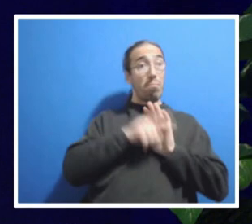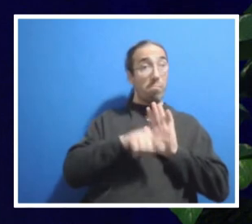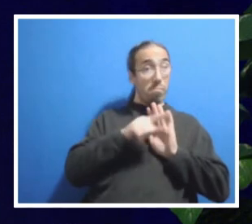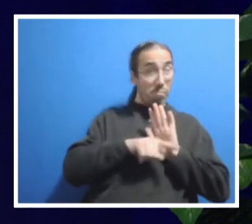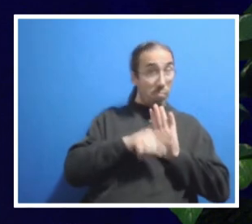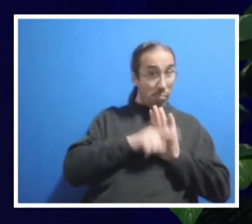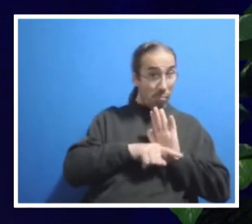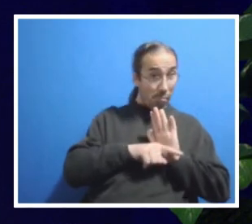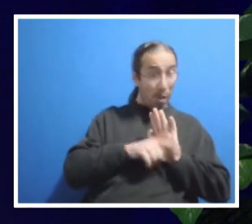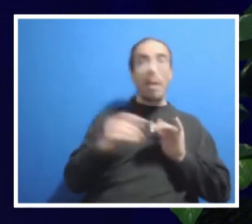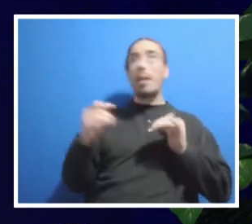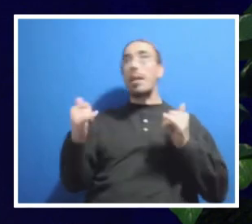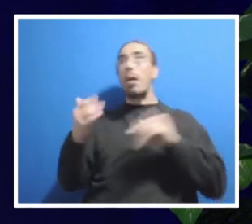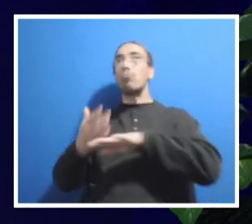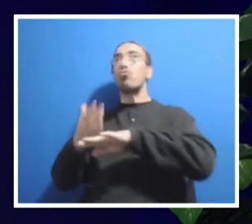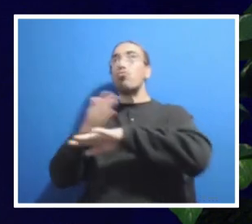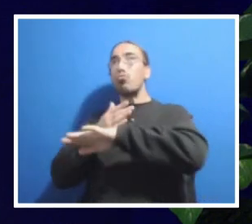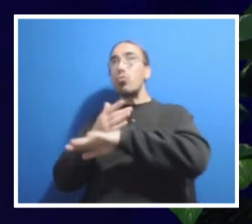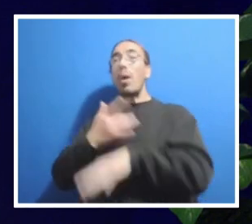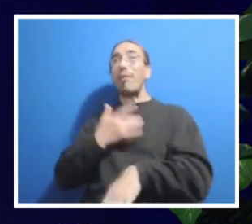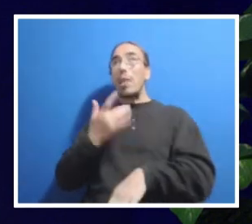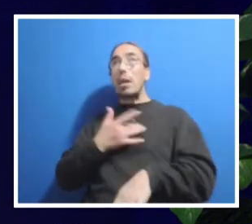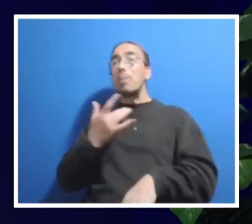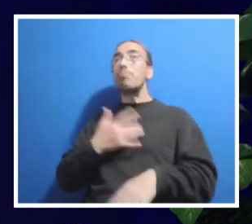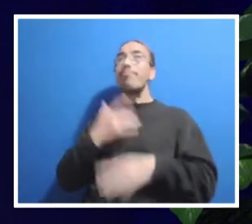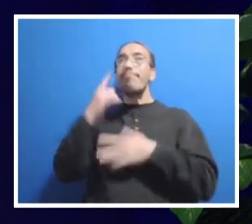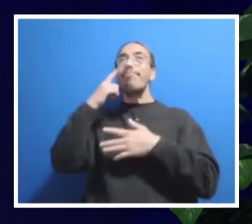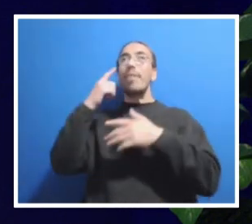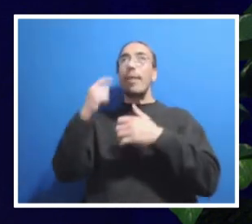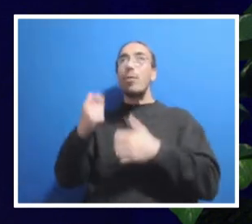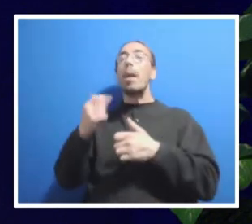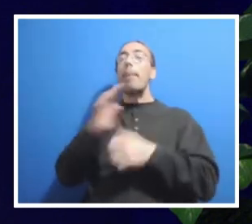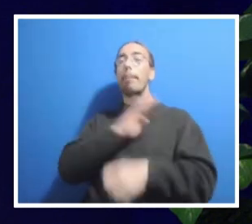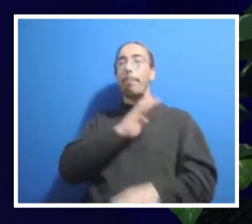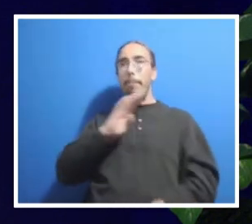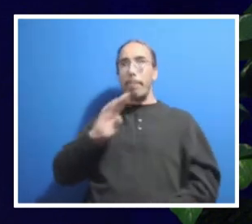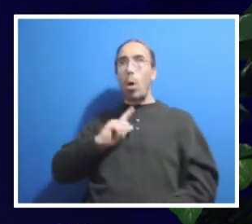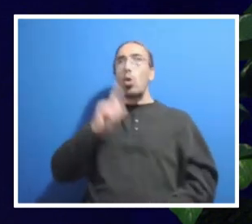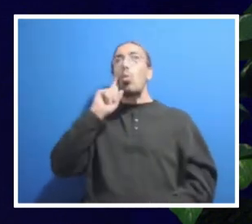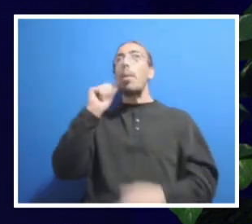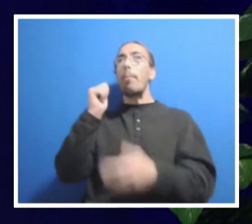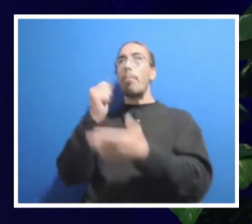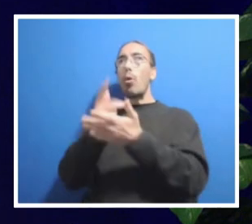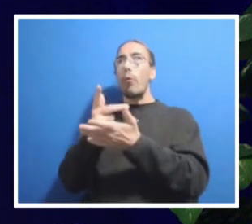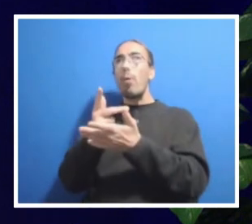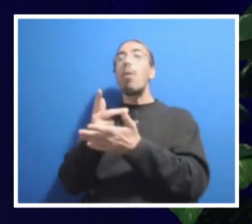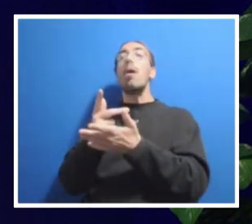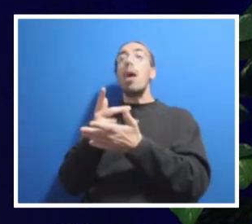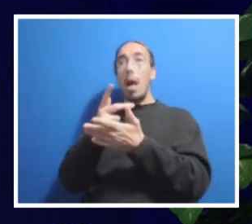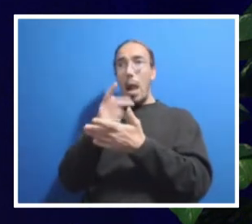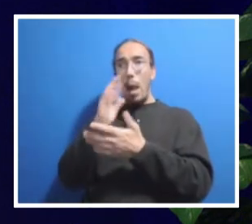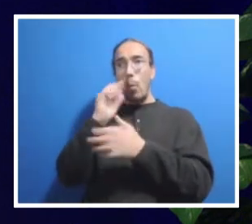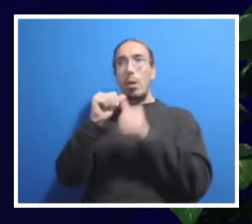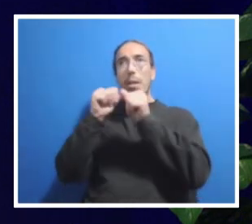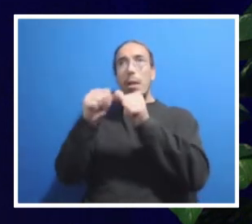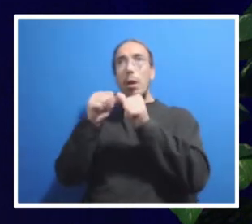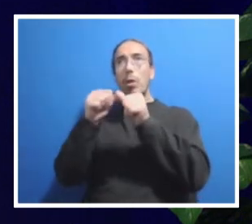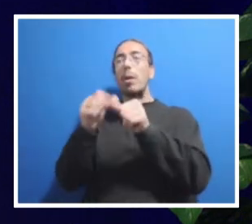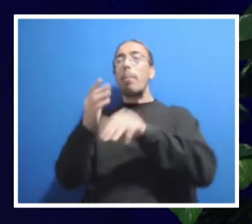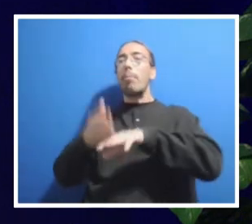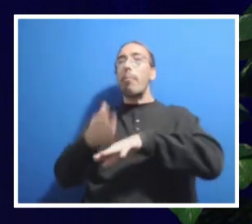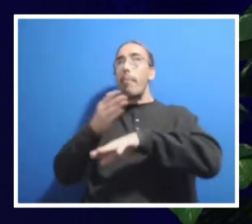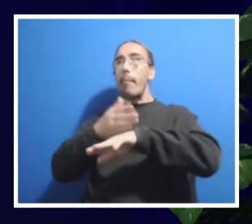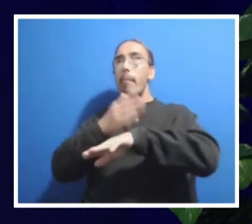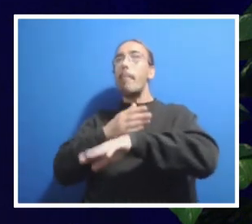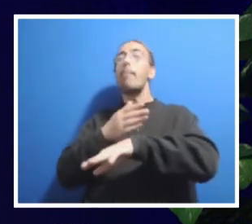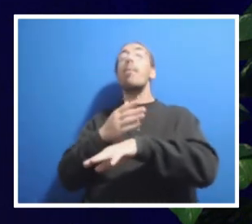now. So I'm confident that the board will approve the budget and we will continue to make even more strides and progress forward with